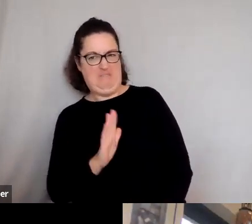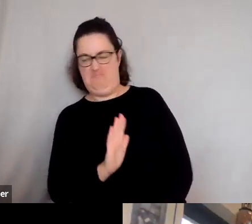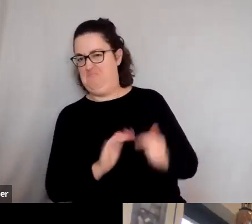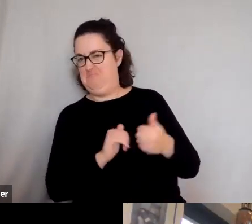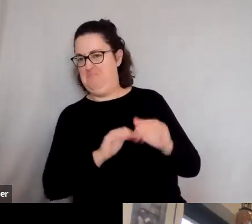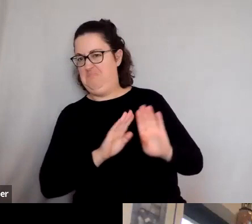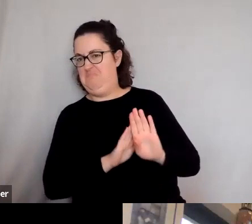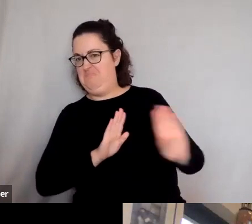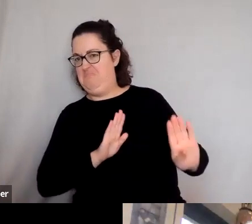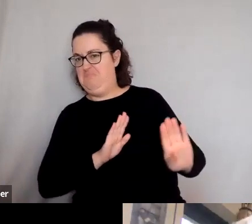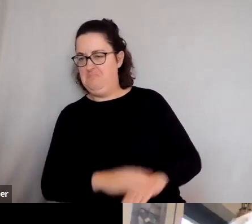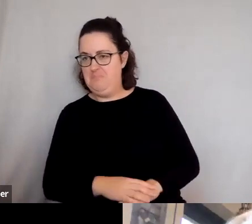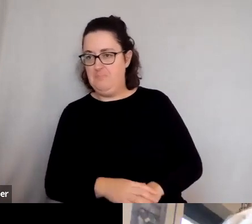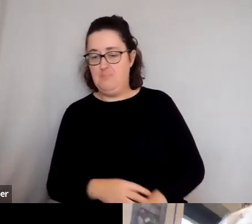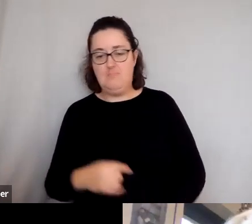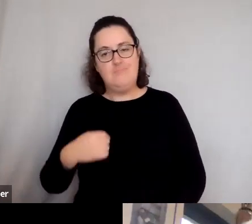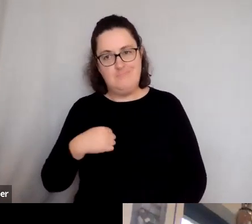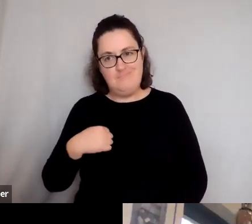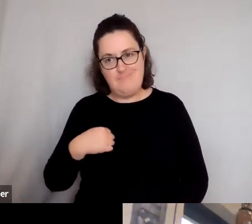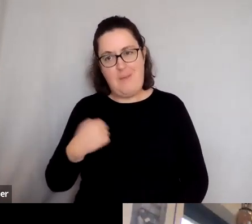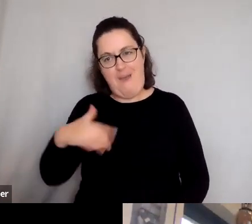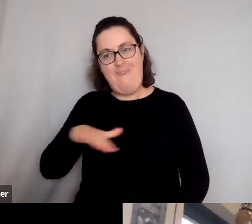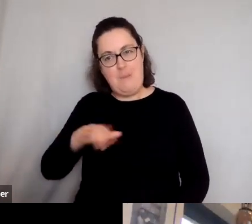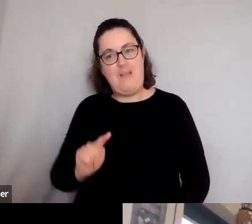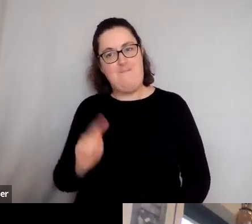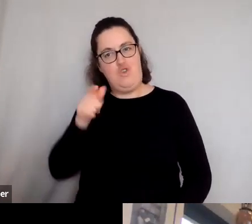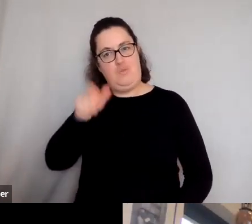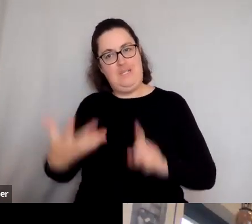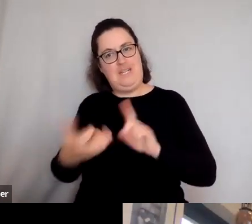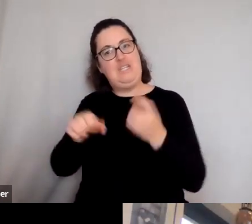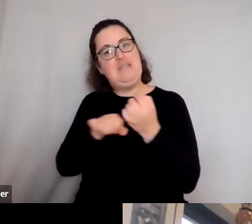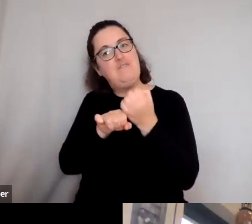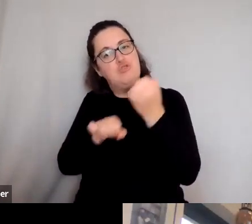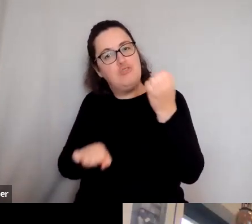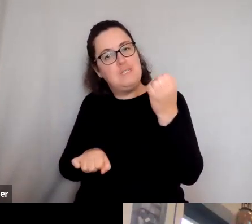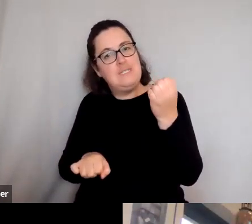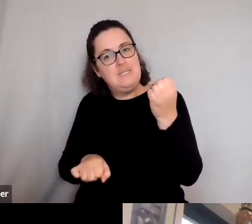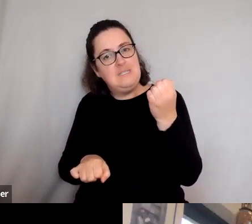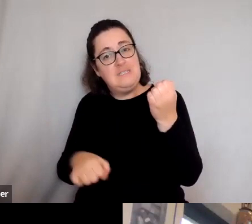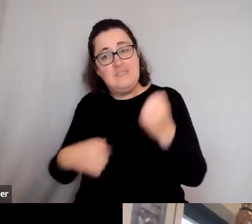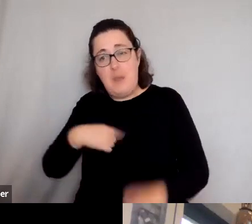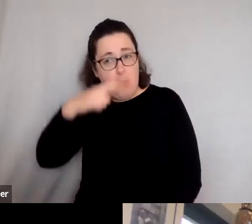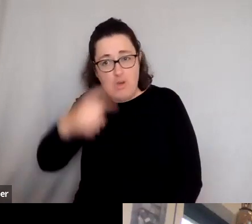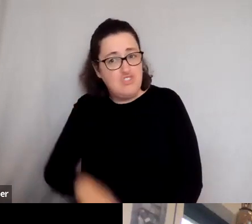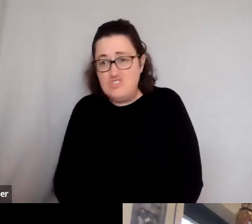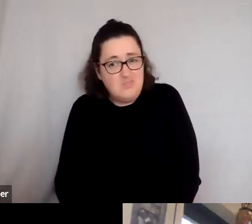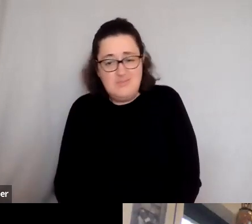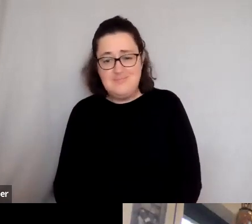I was the first person in my family to get a degree, know, you know, I wasn't posh. And,